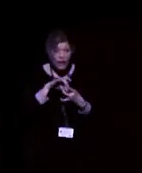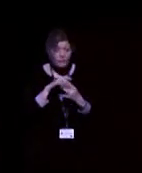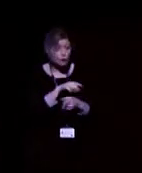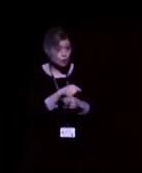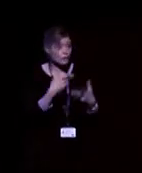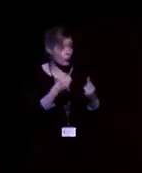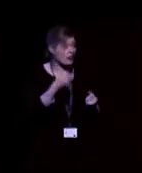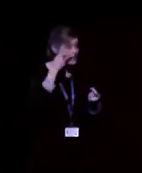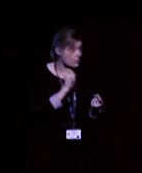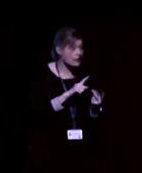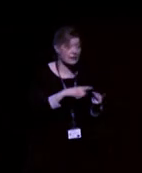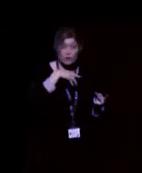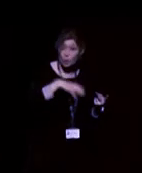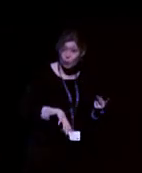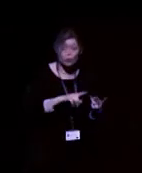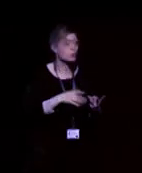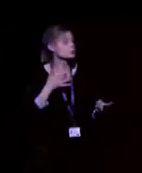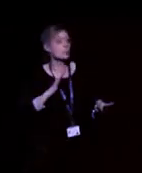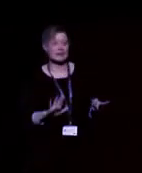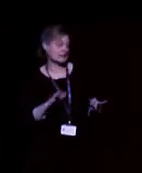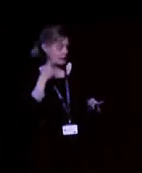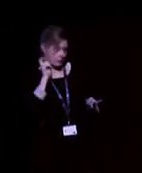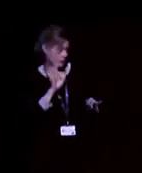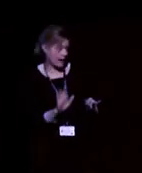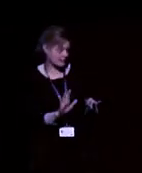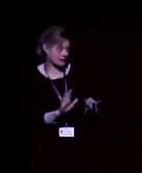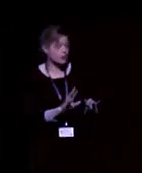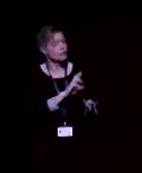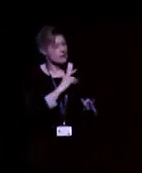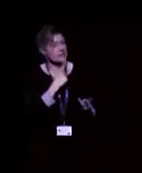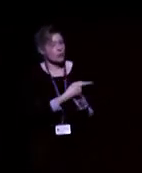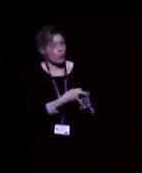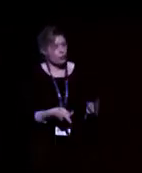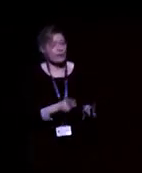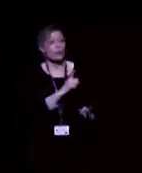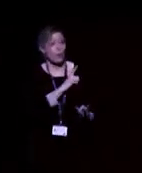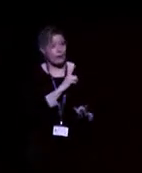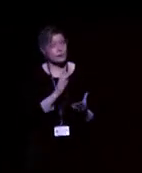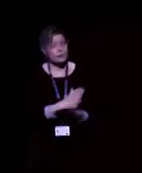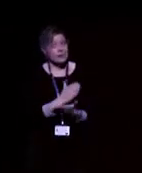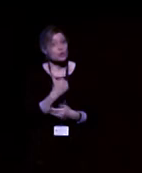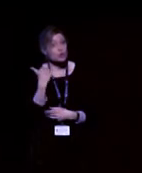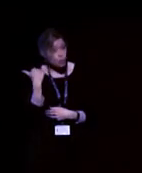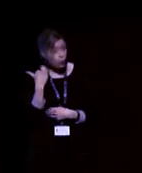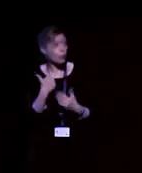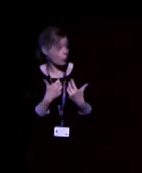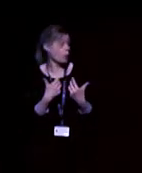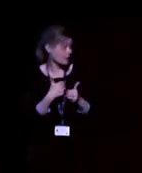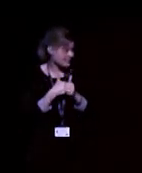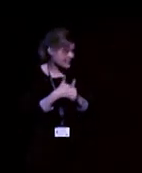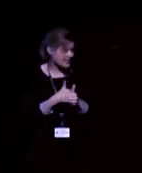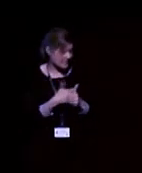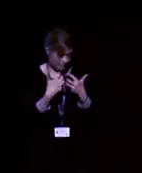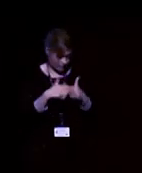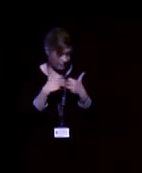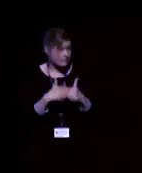whether you don't need a hearing aid. And that is because to make assistive listening devices successful, we all have to